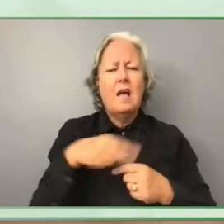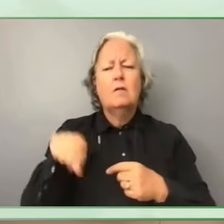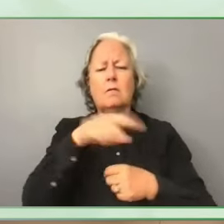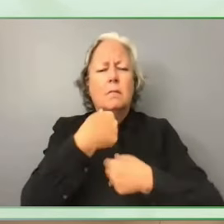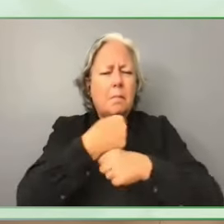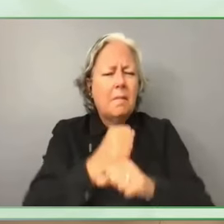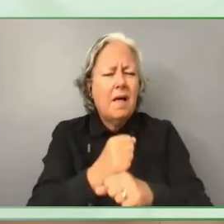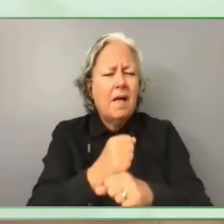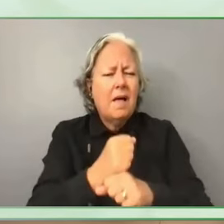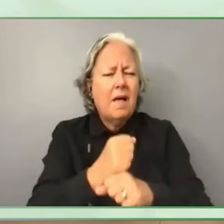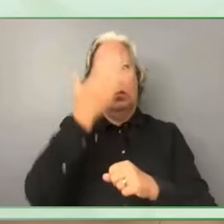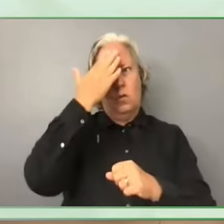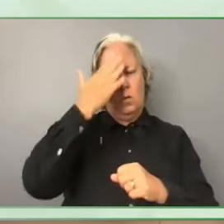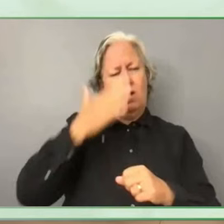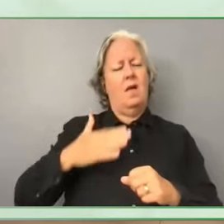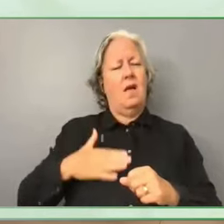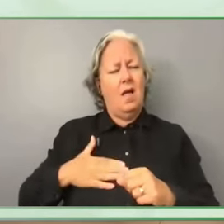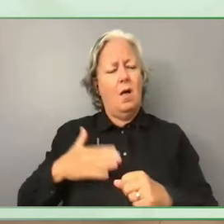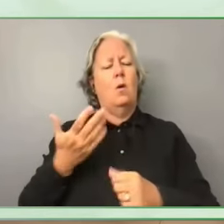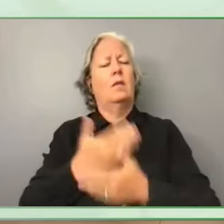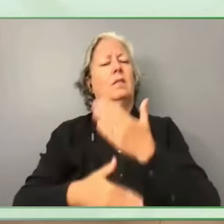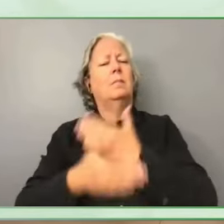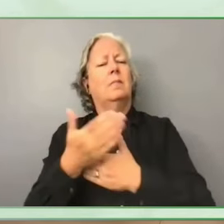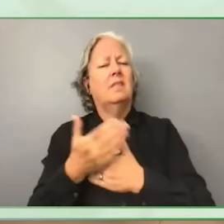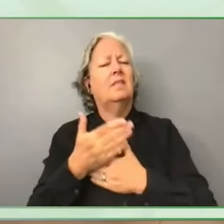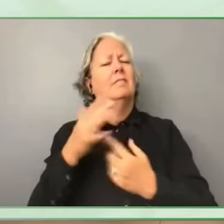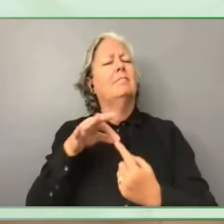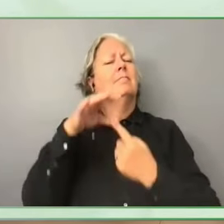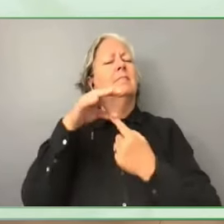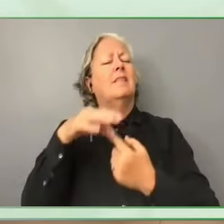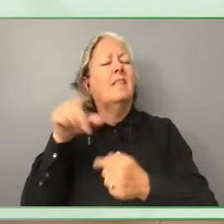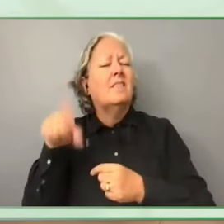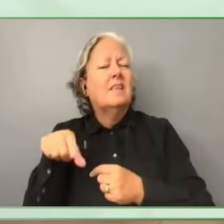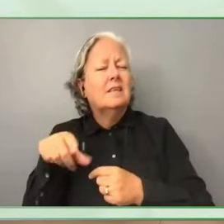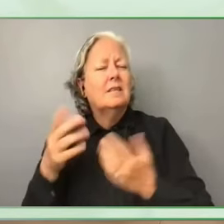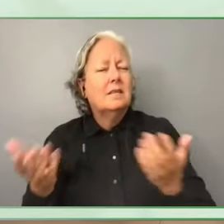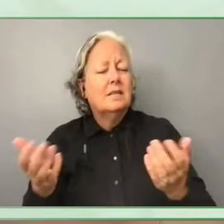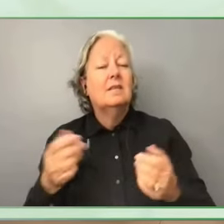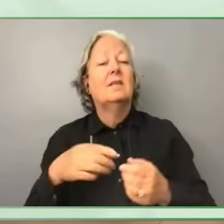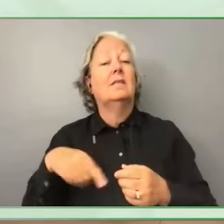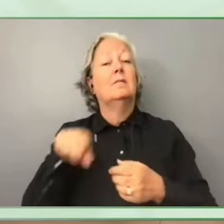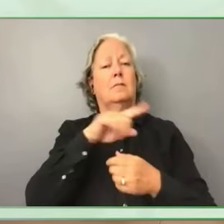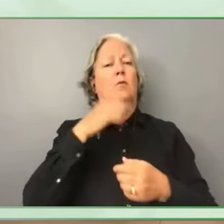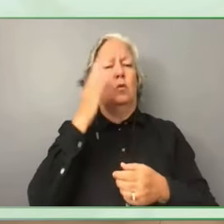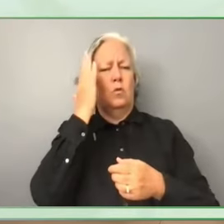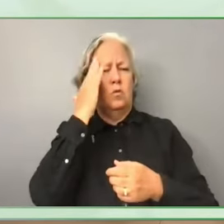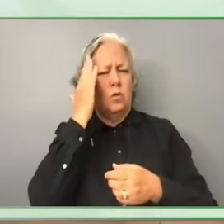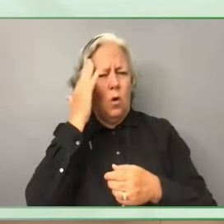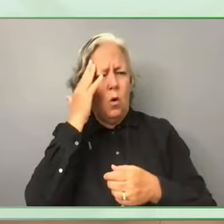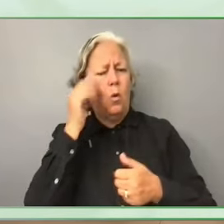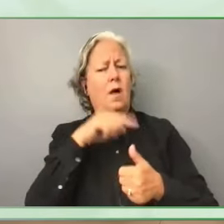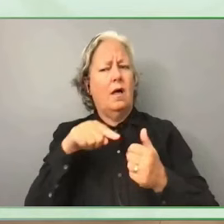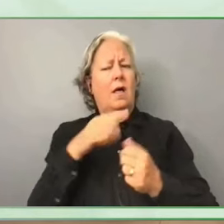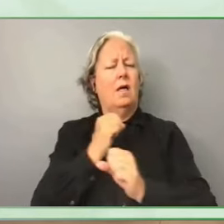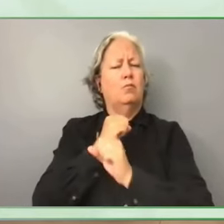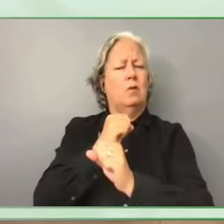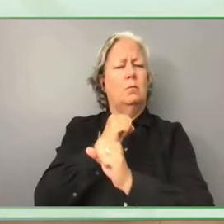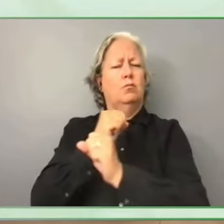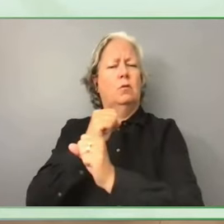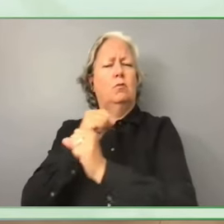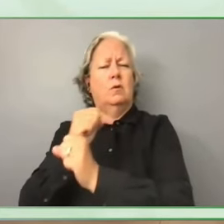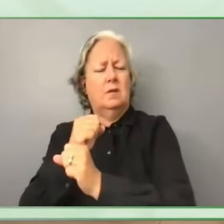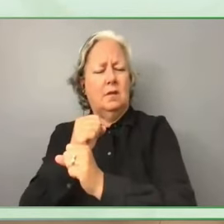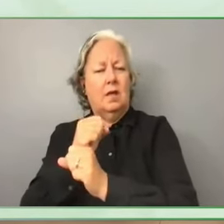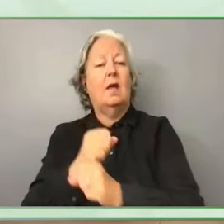so they bring those levels of protection to all of us, not leaving anyone behind.